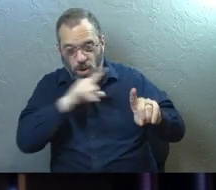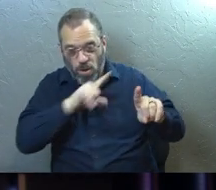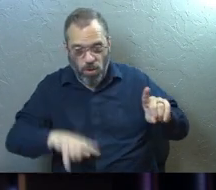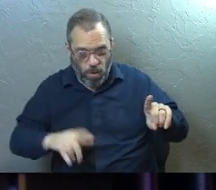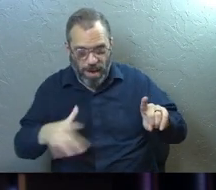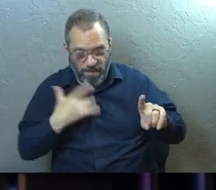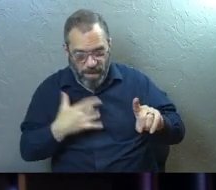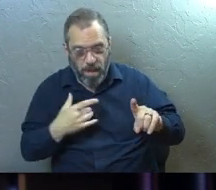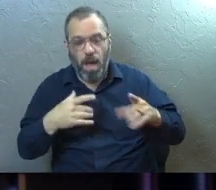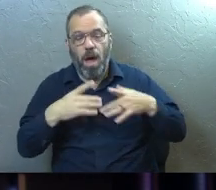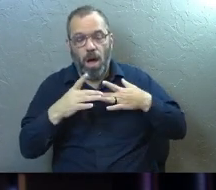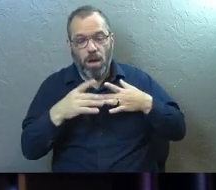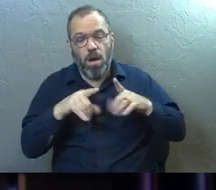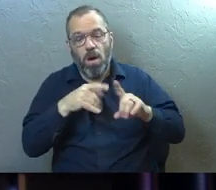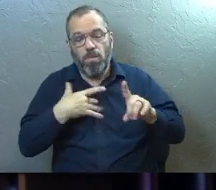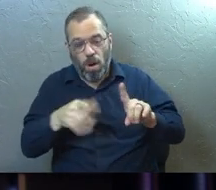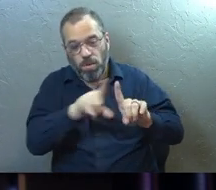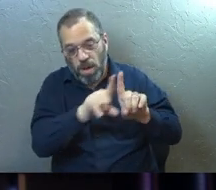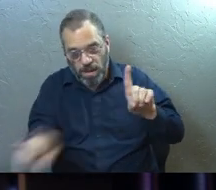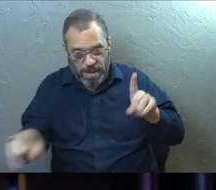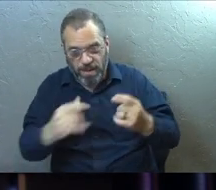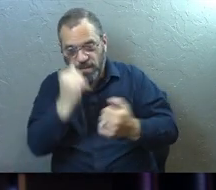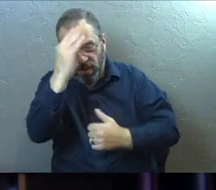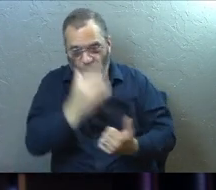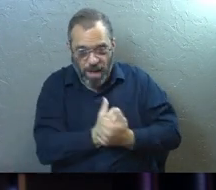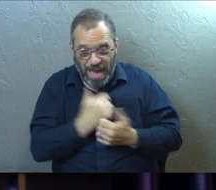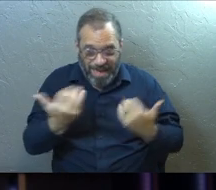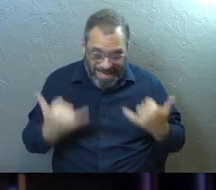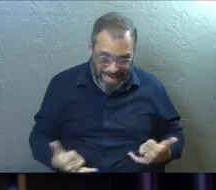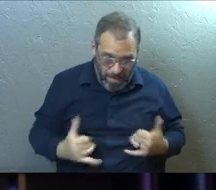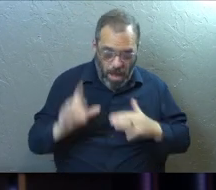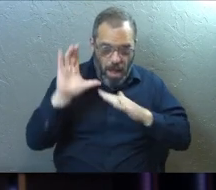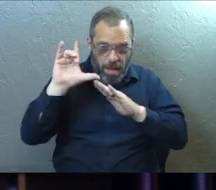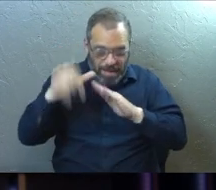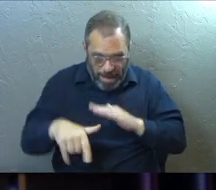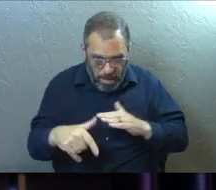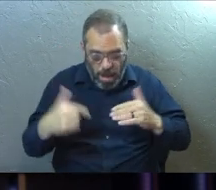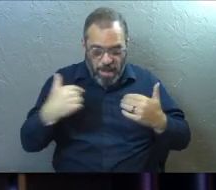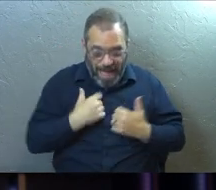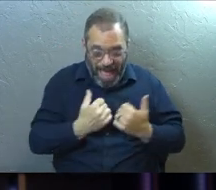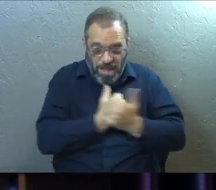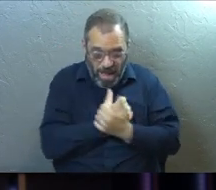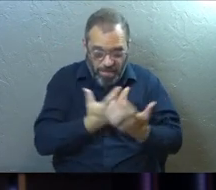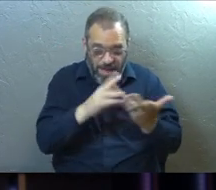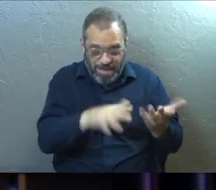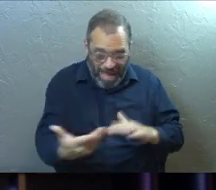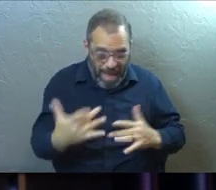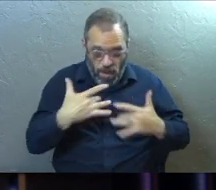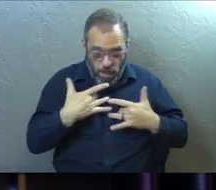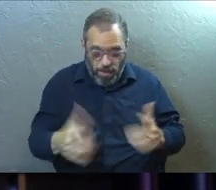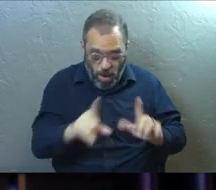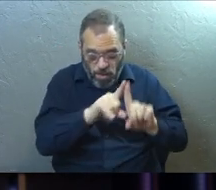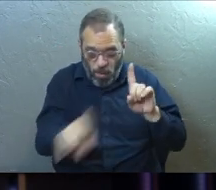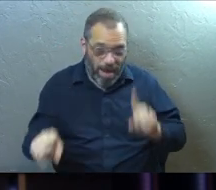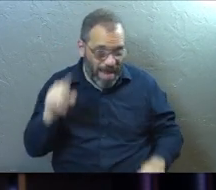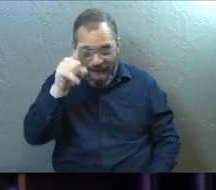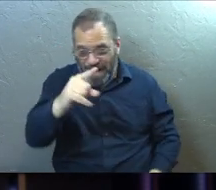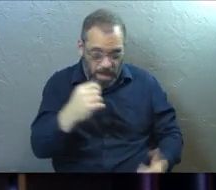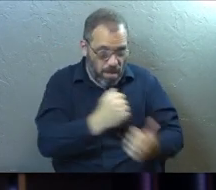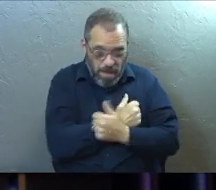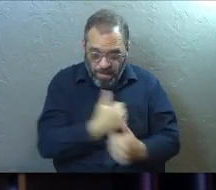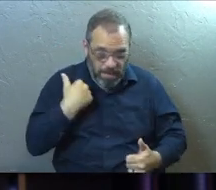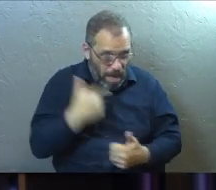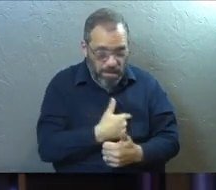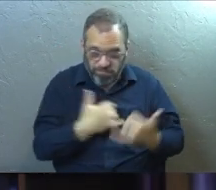Lord, I feel it. Prone to leave the God that I love. Even in the here and now, there's a reason the love dies because we're prone to wonder, and he just keeps